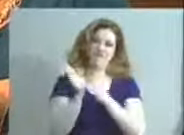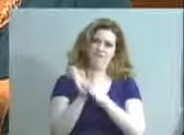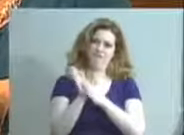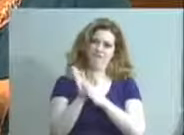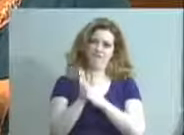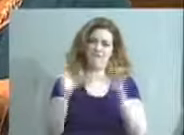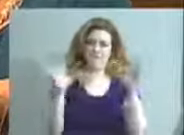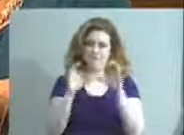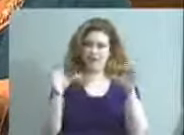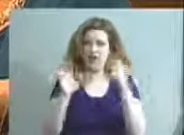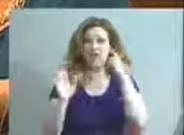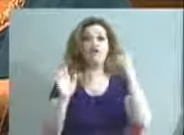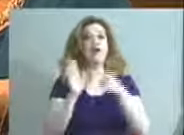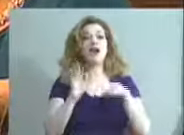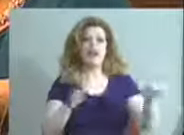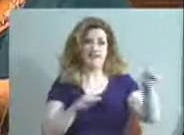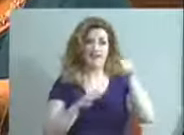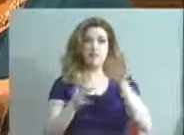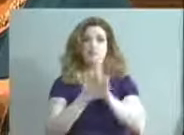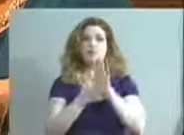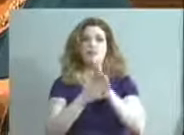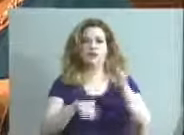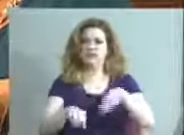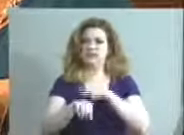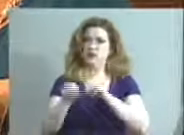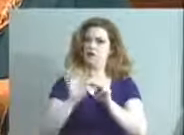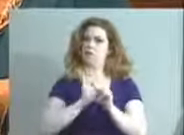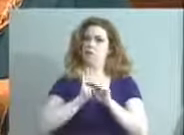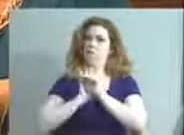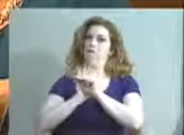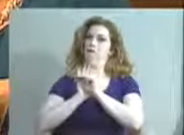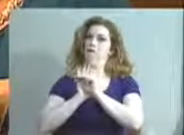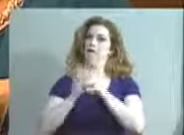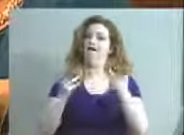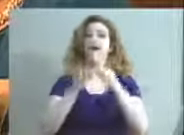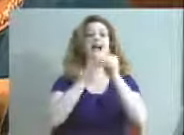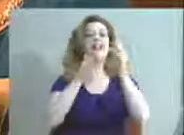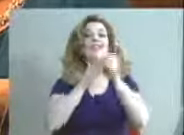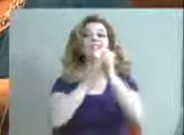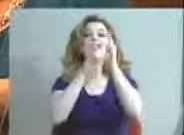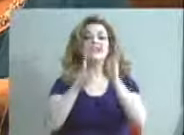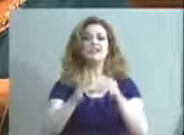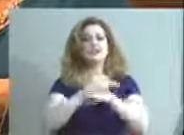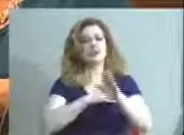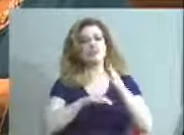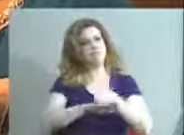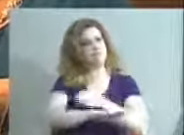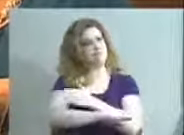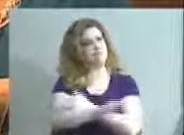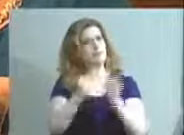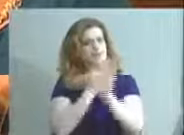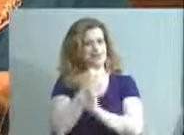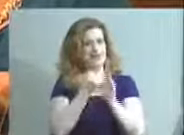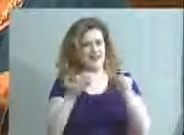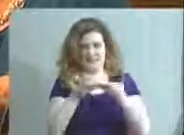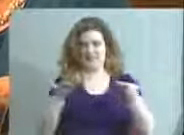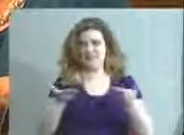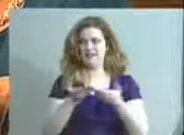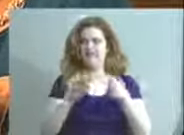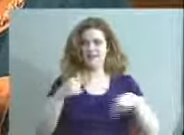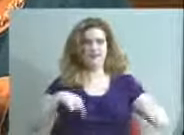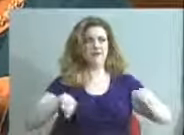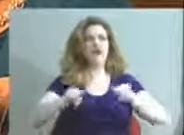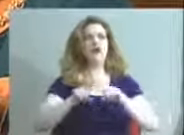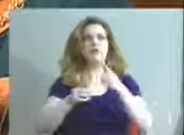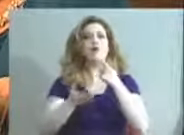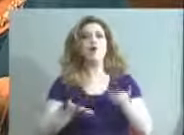designation recognizes these schools as national models and leaders in improving and protecting the environment and in promoting